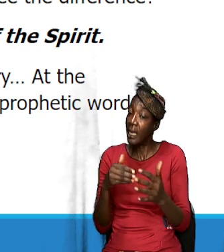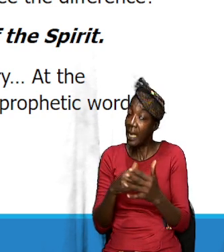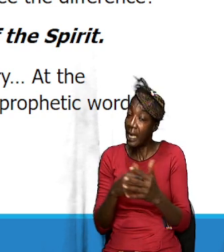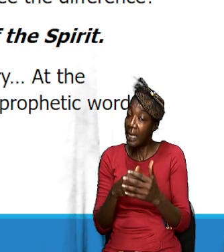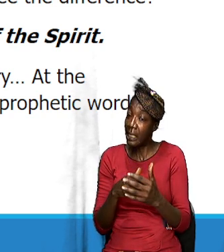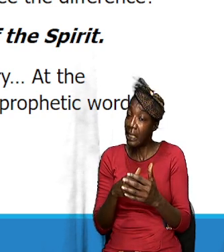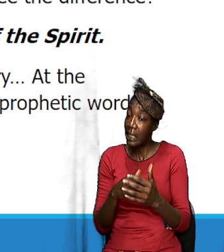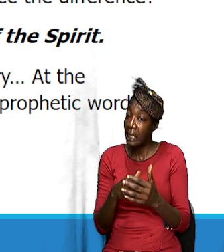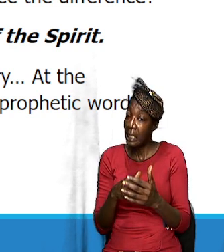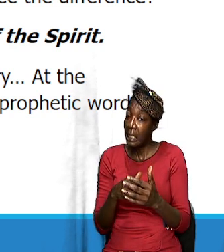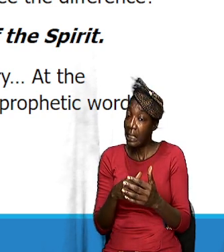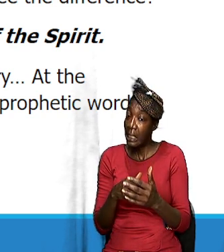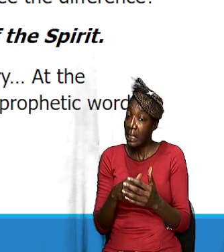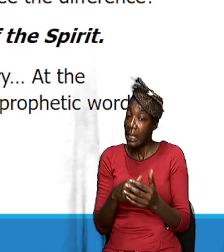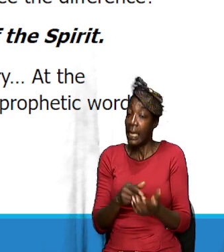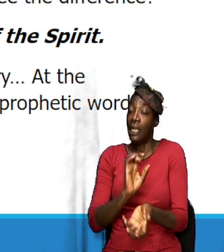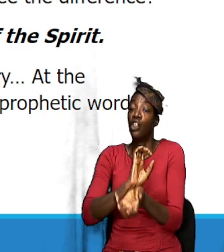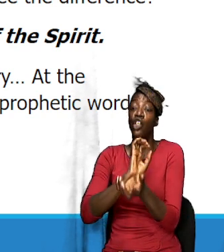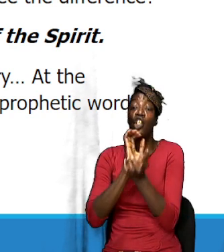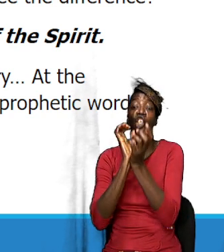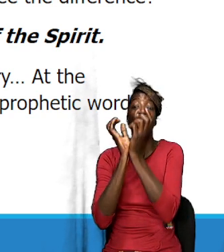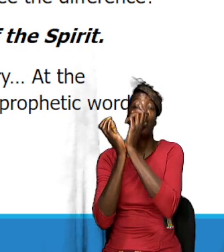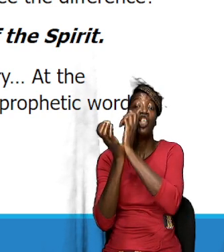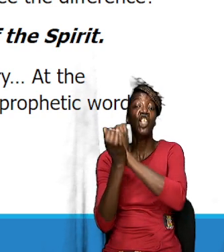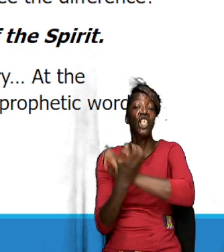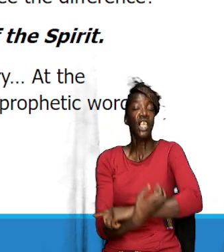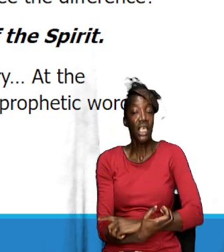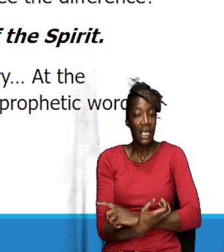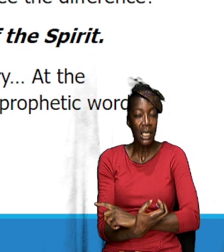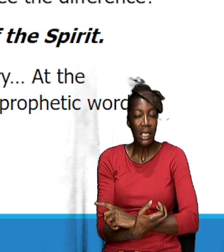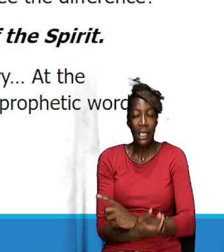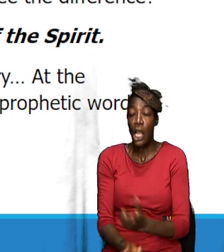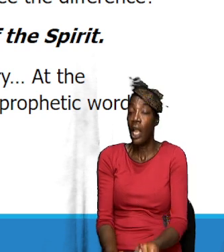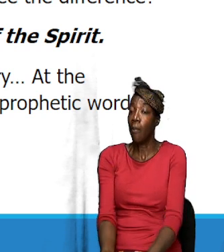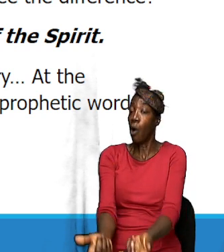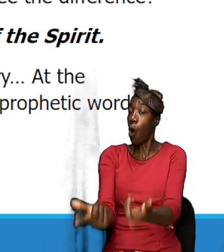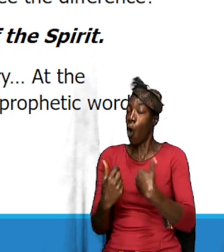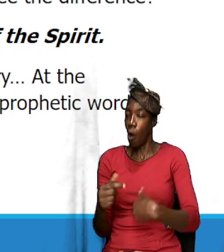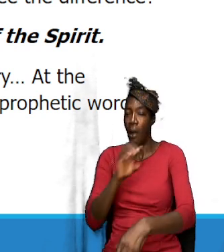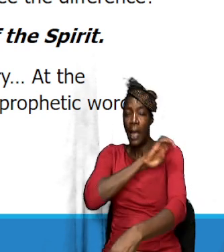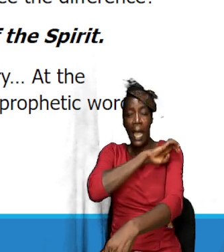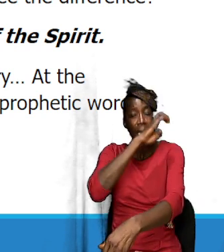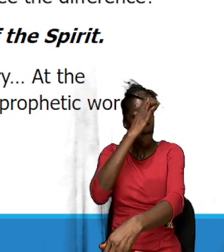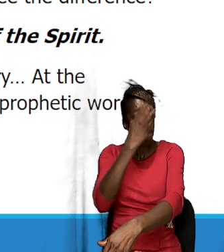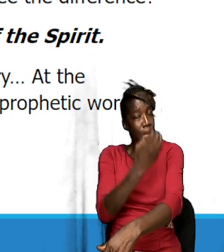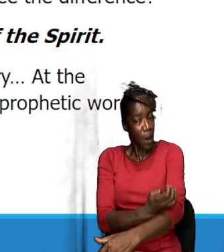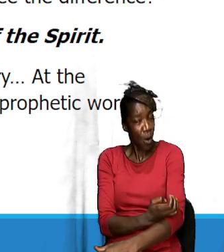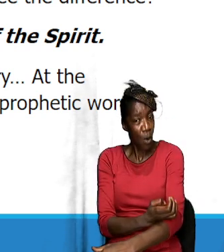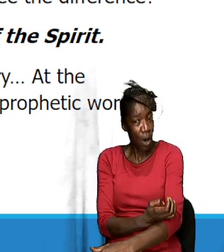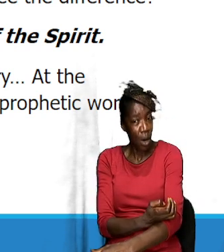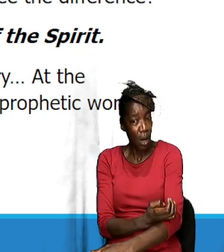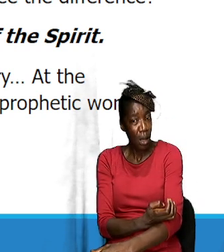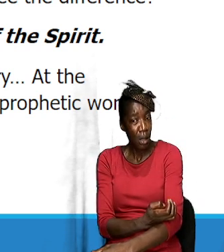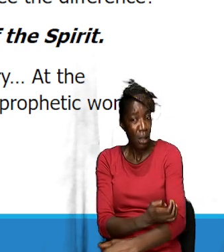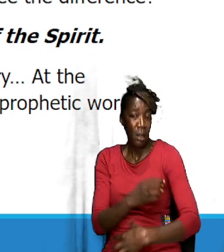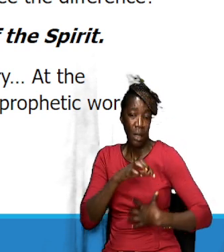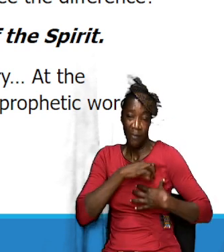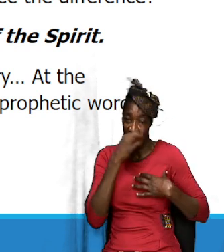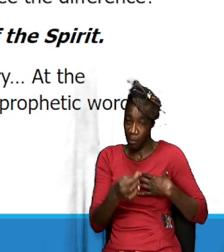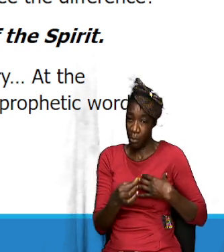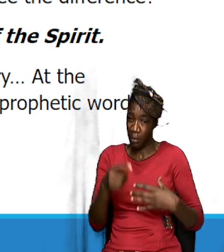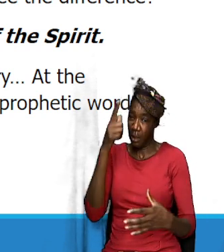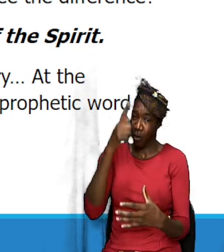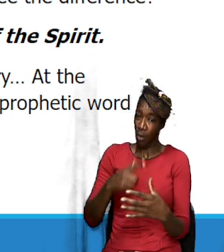changes and he says that he returned in the power of the Spirit. Now, what is the